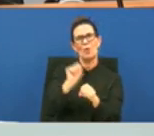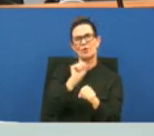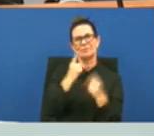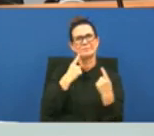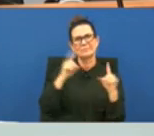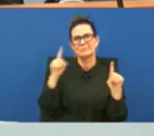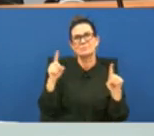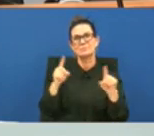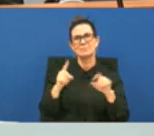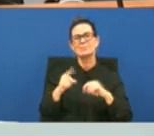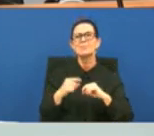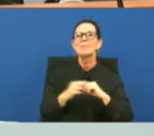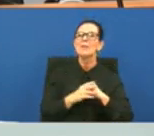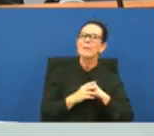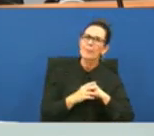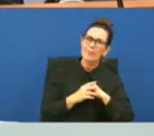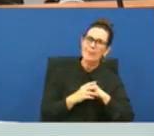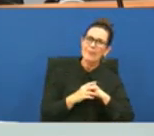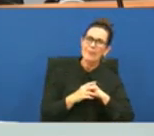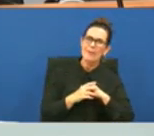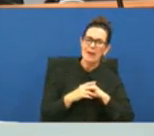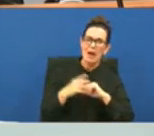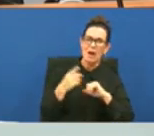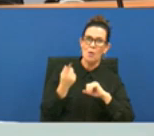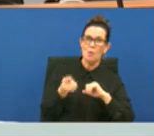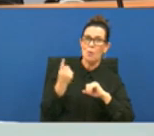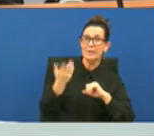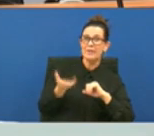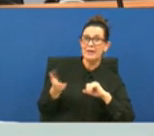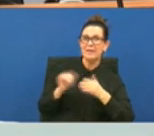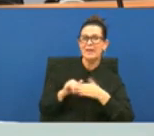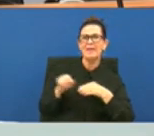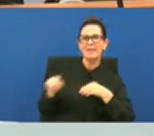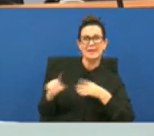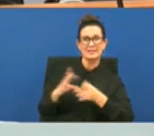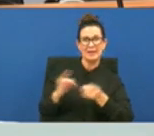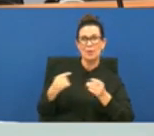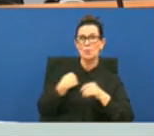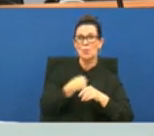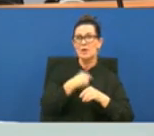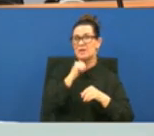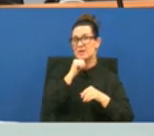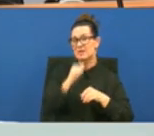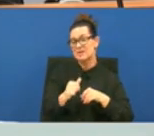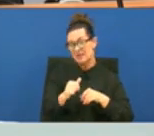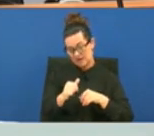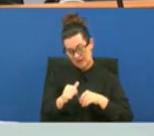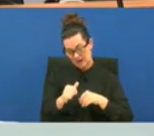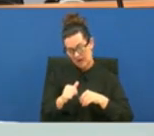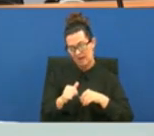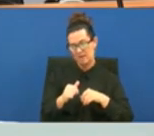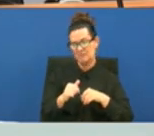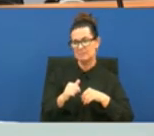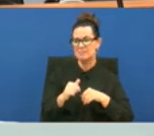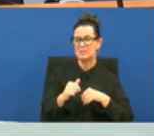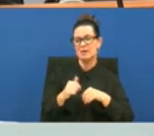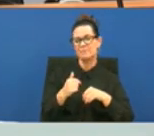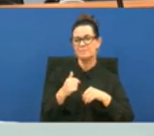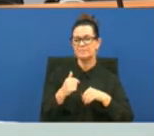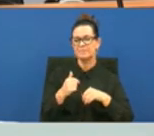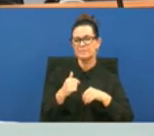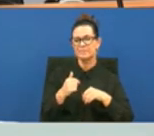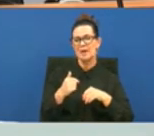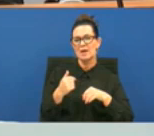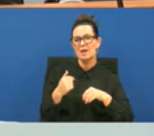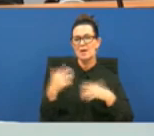would like i one of the things one of the council members said is that we are not afraid to go back and do it do it another